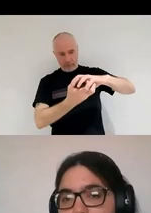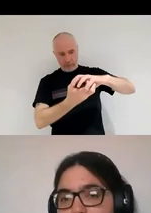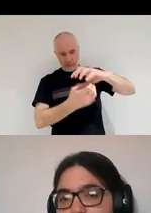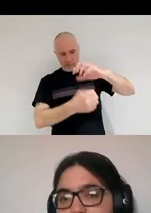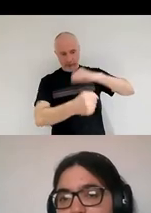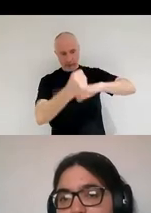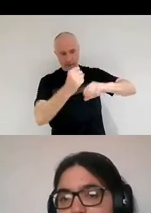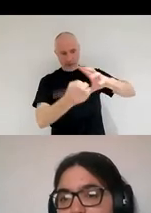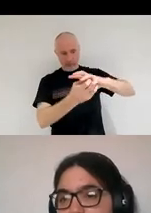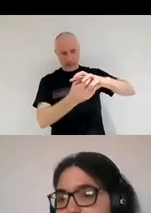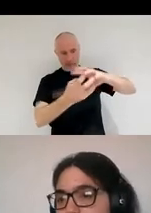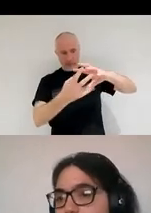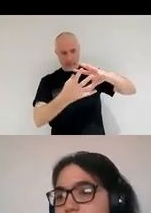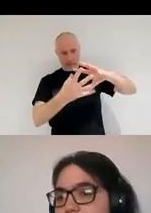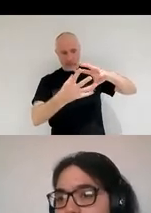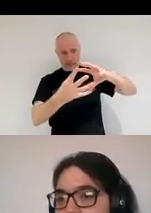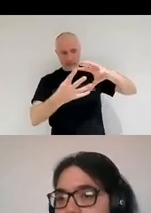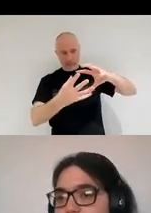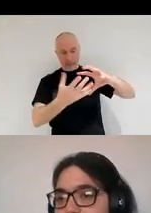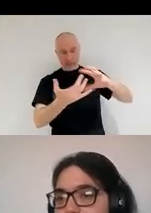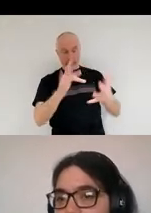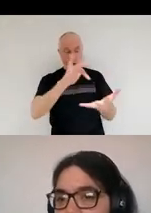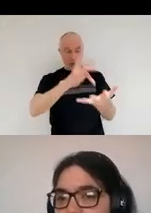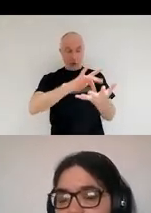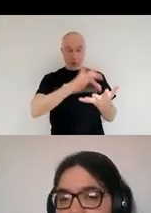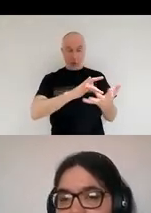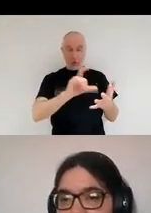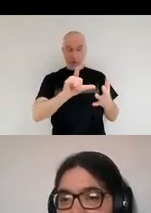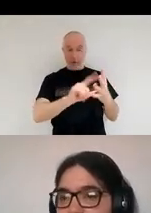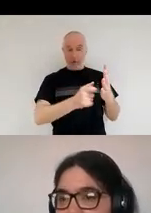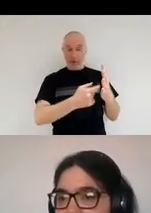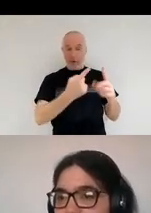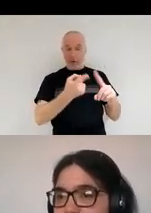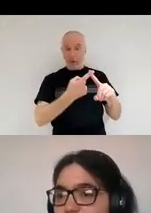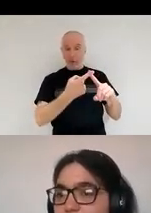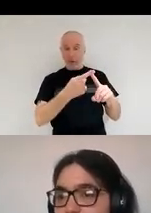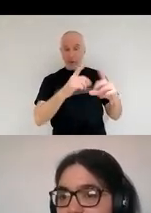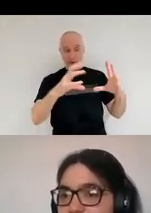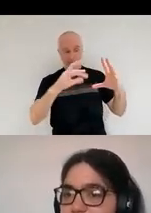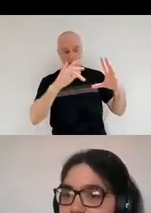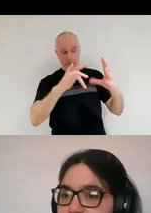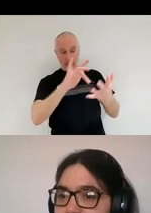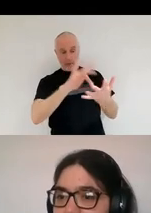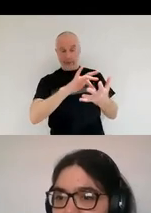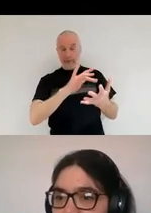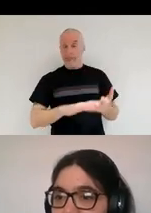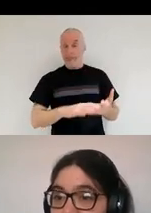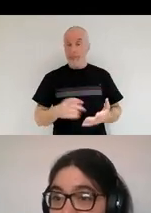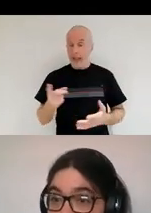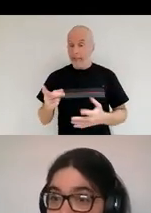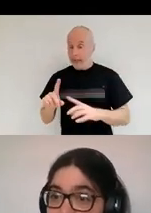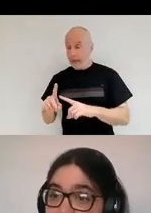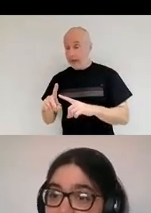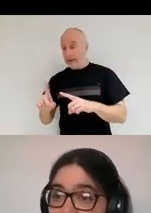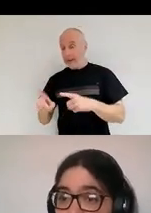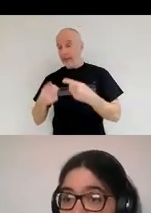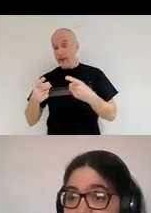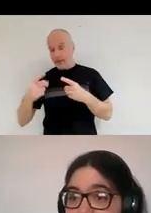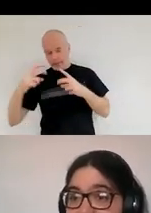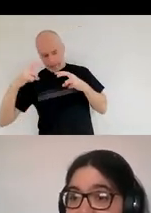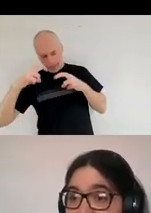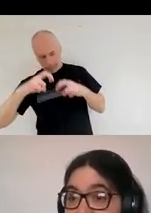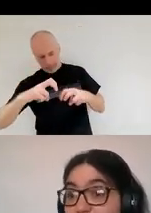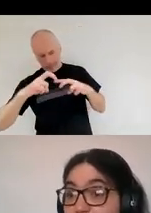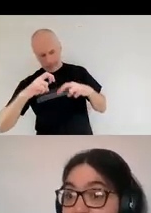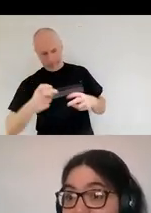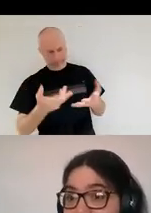But there's a whole branch of astronomy and geology that's trying to figure out how you go from actually just having dust for you